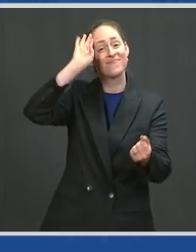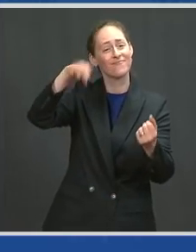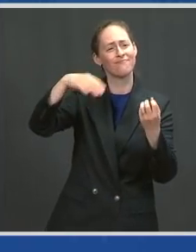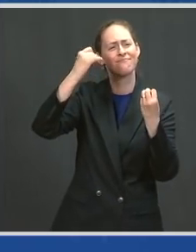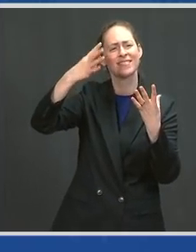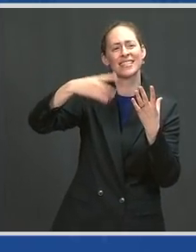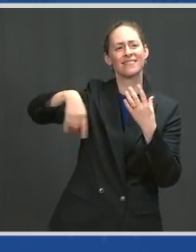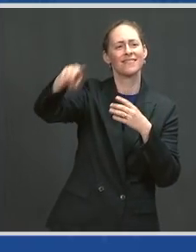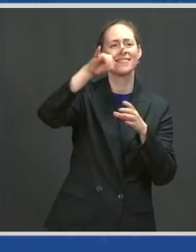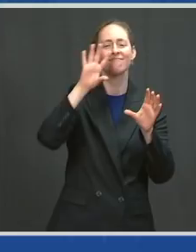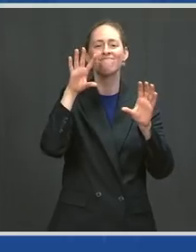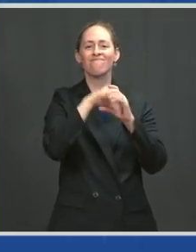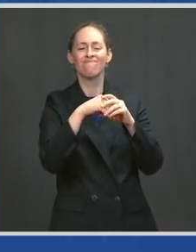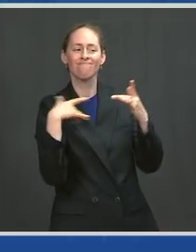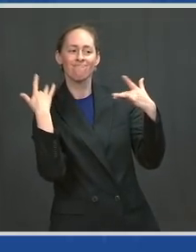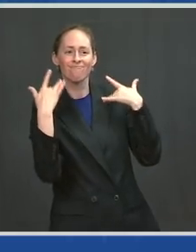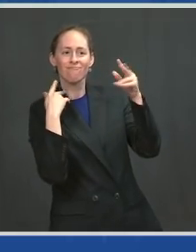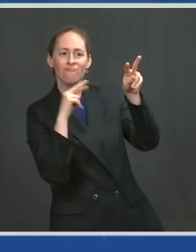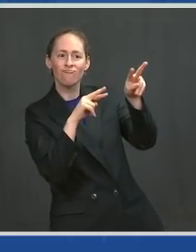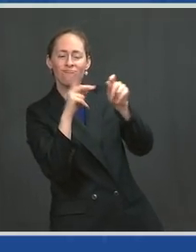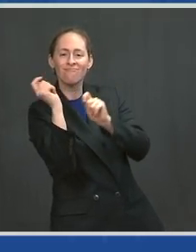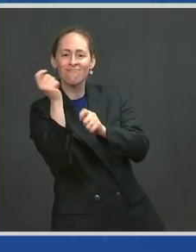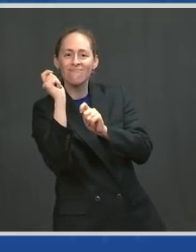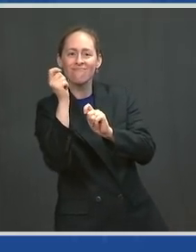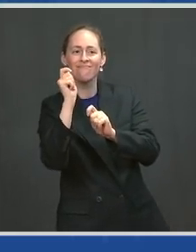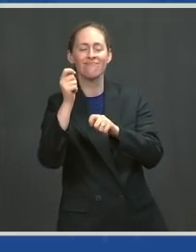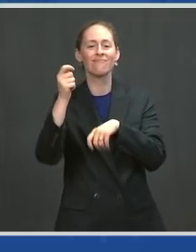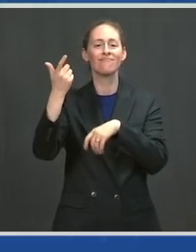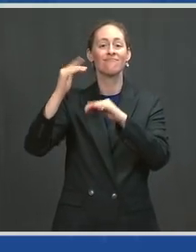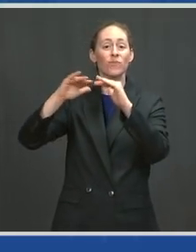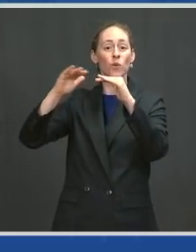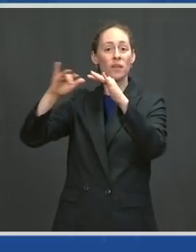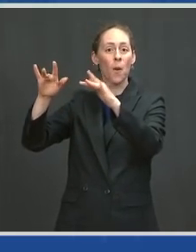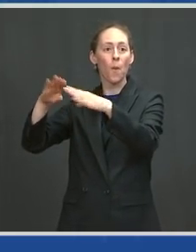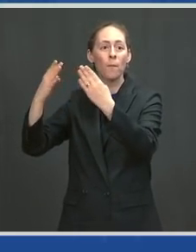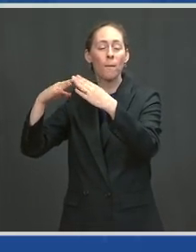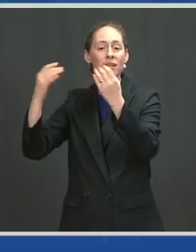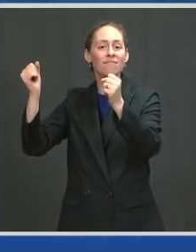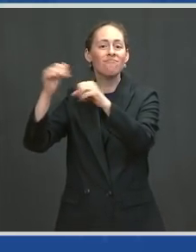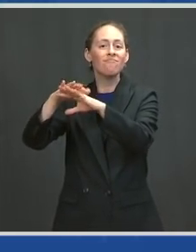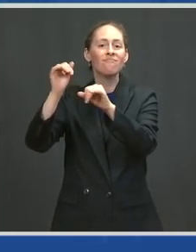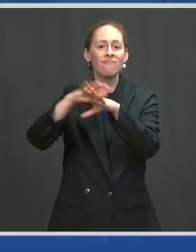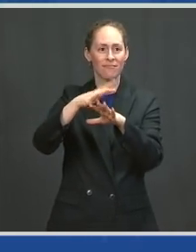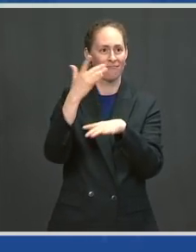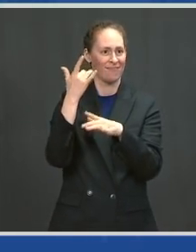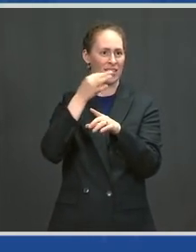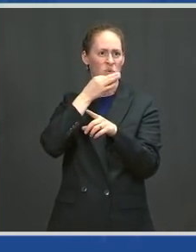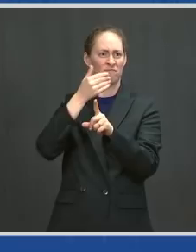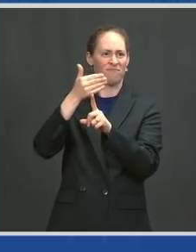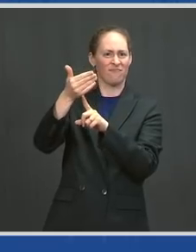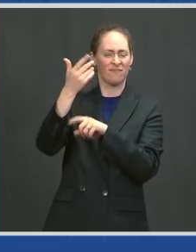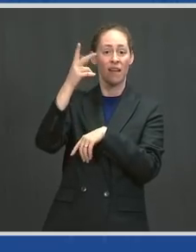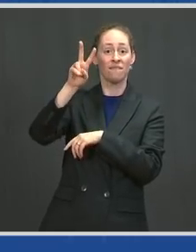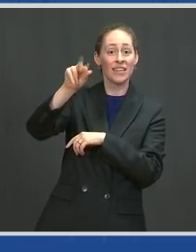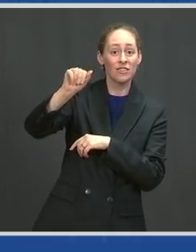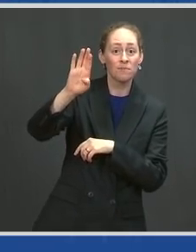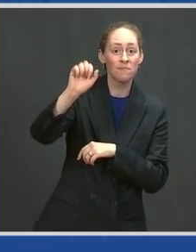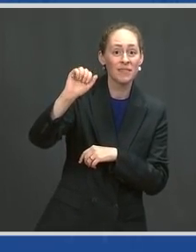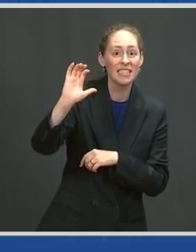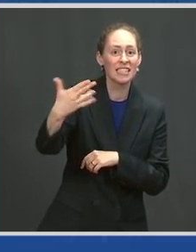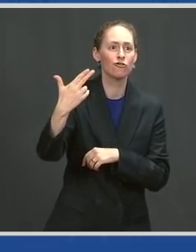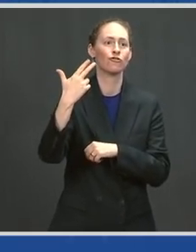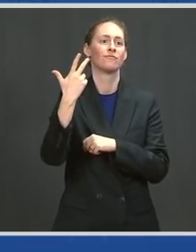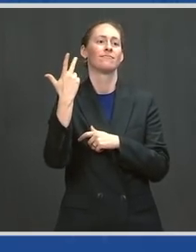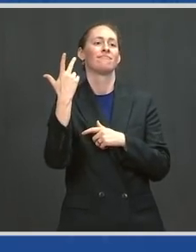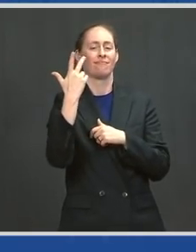and parks are opening up across the state. Families are heading down to spend Memorial Day weekend at Virginia Beach. And all over the country, we've